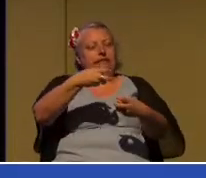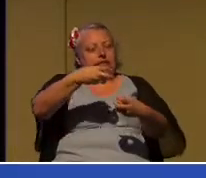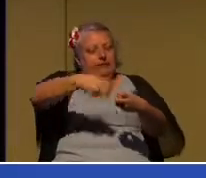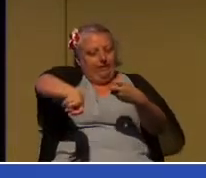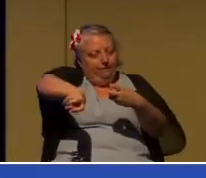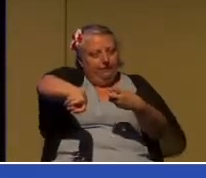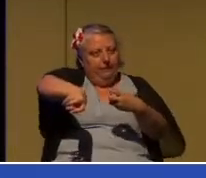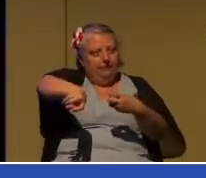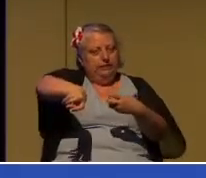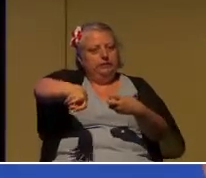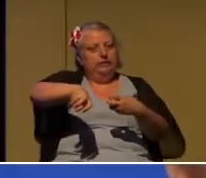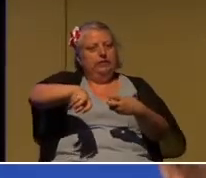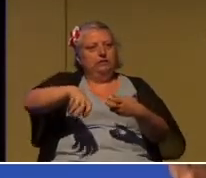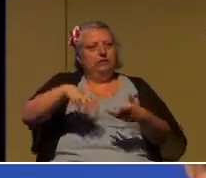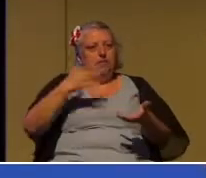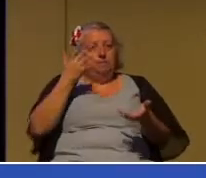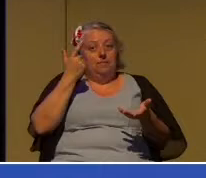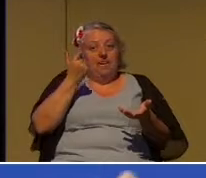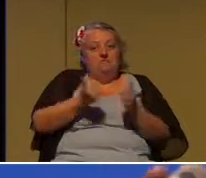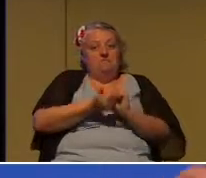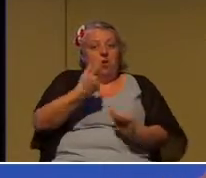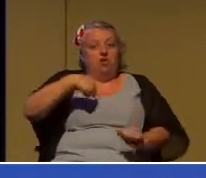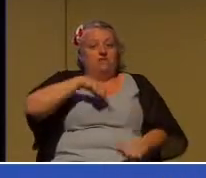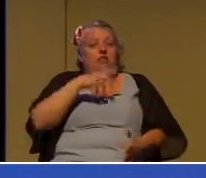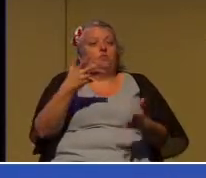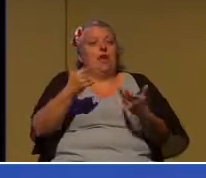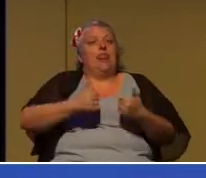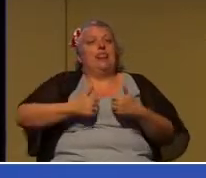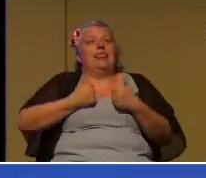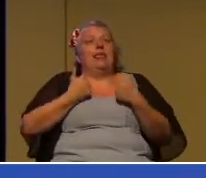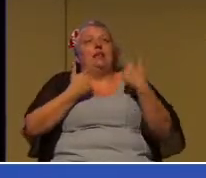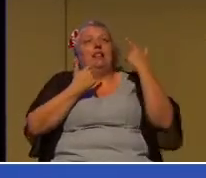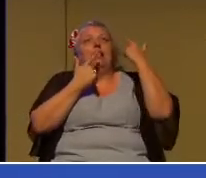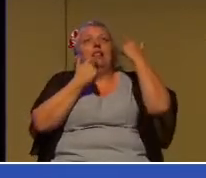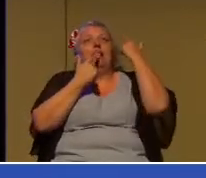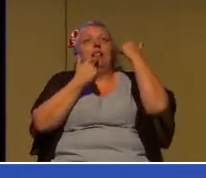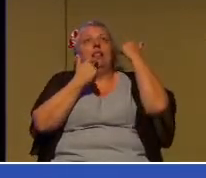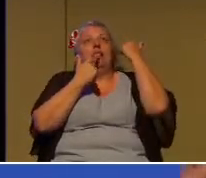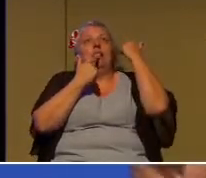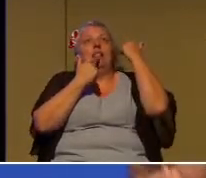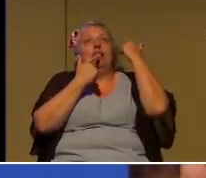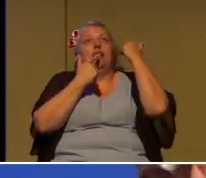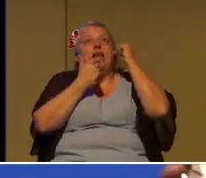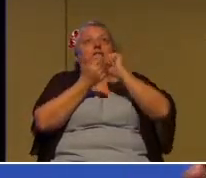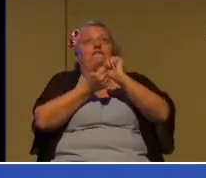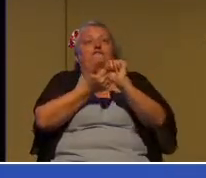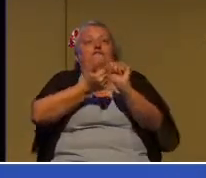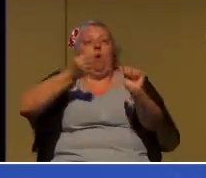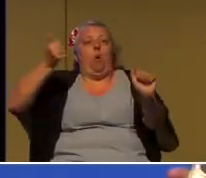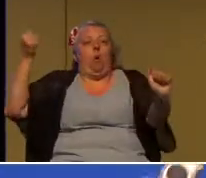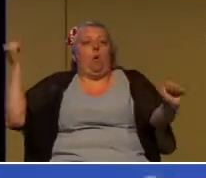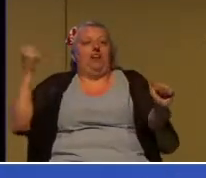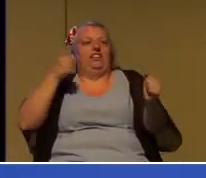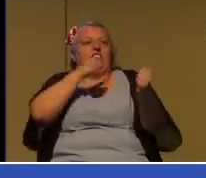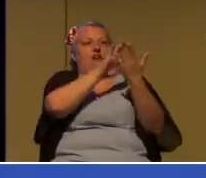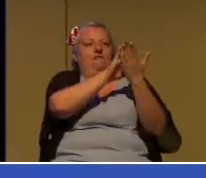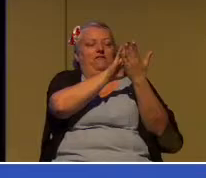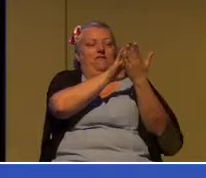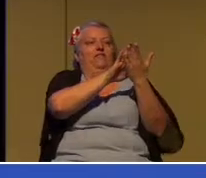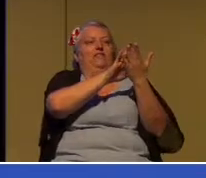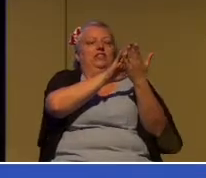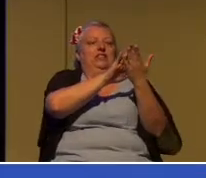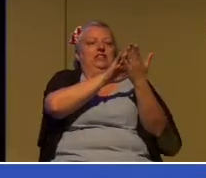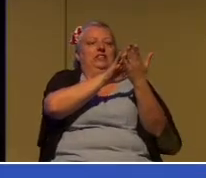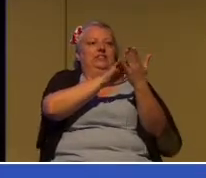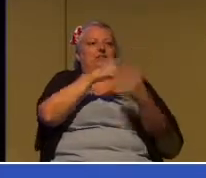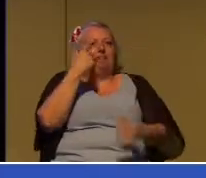would just like to live in la-la land and be and avoid the confrontations and the things that are difficult